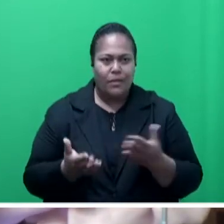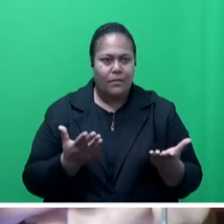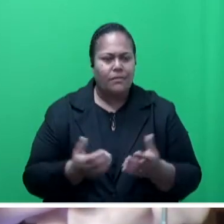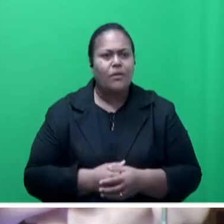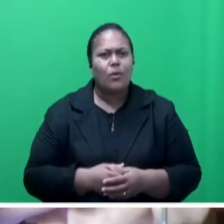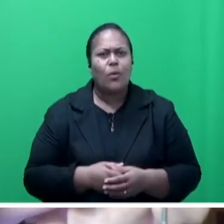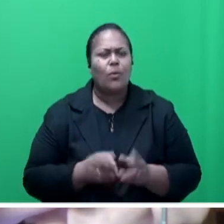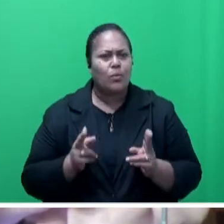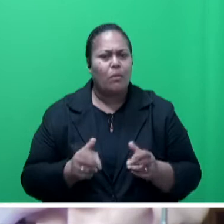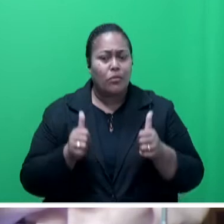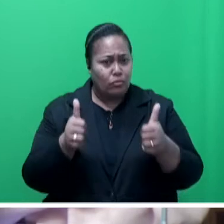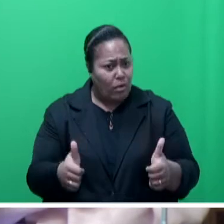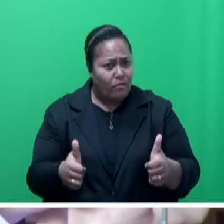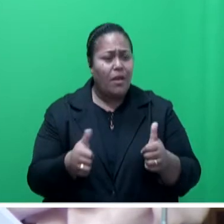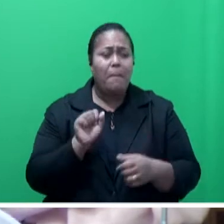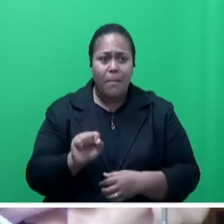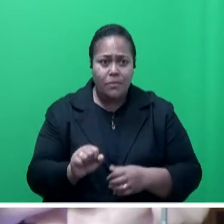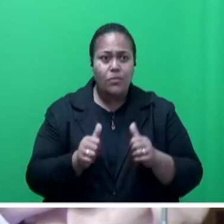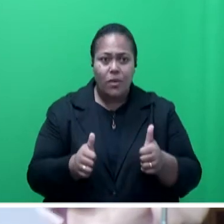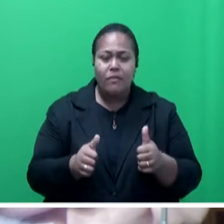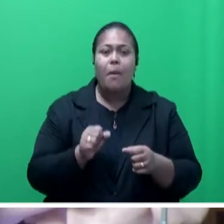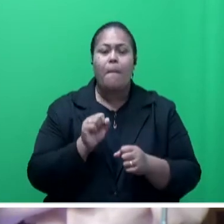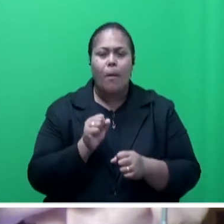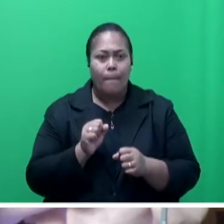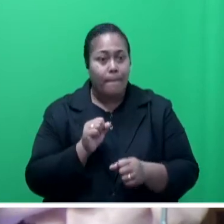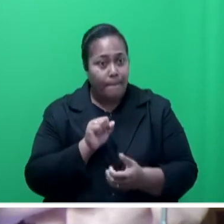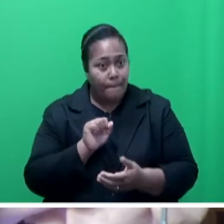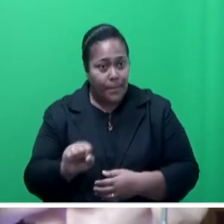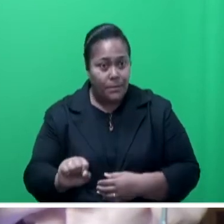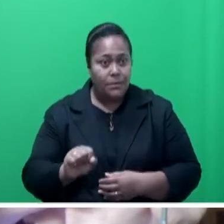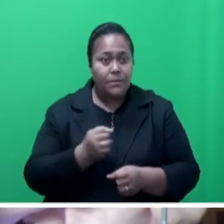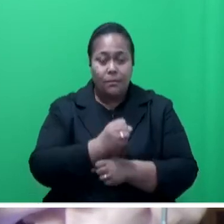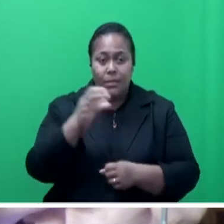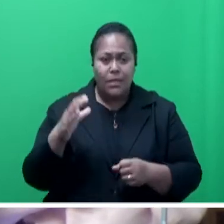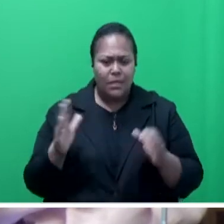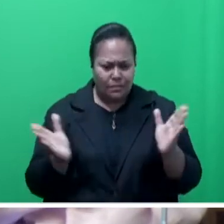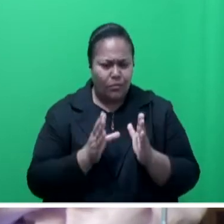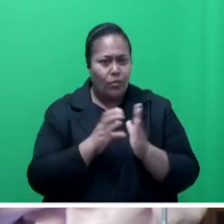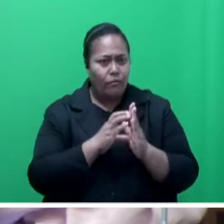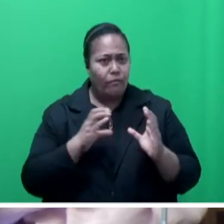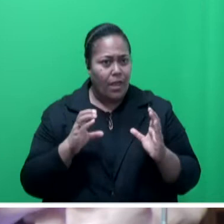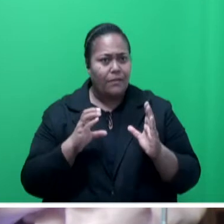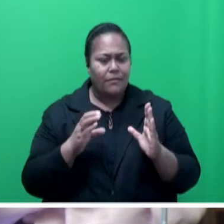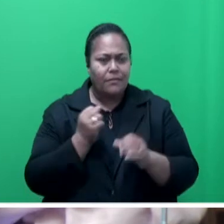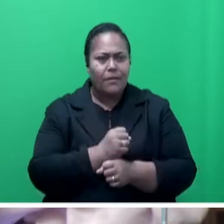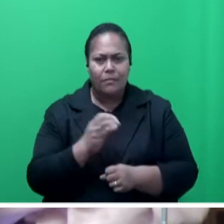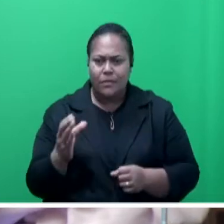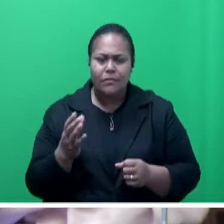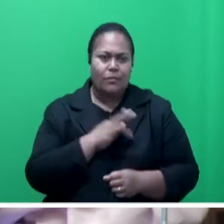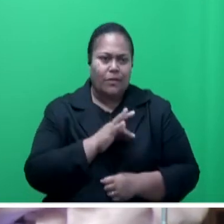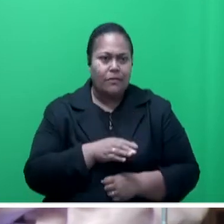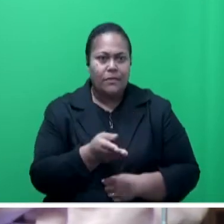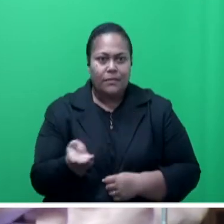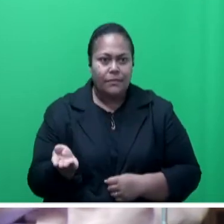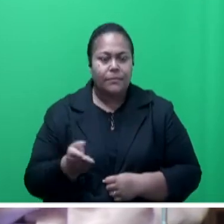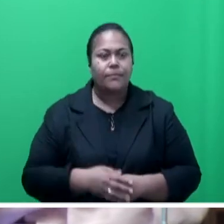drivers, bus drivers, bus companies, sorry, should say, many bus companies, et cetera. Mr. Speaker says, highlighted also the other day,